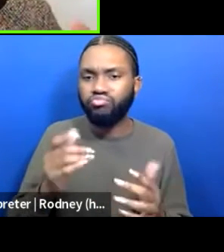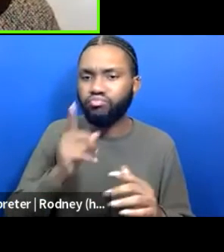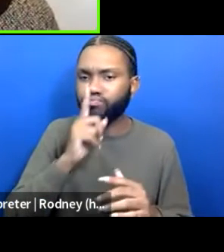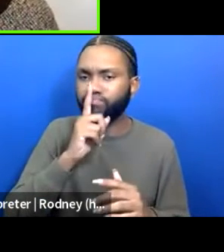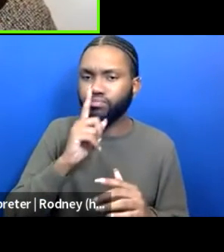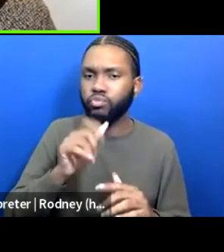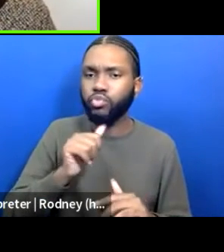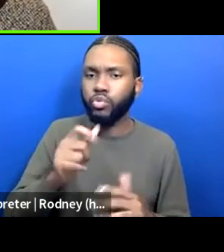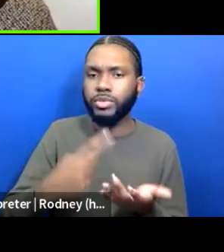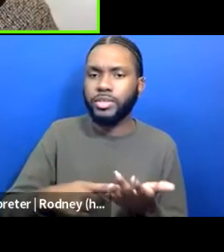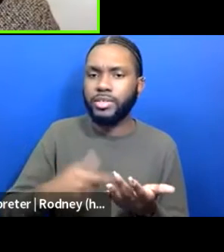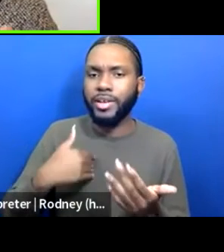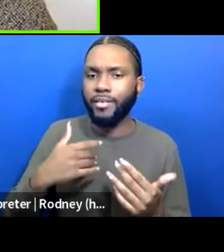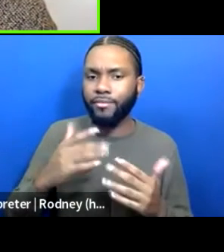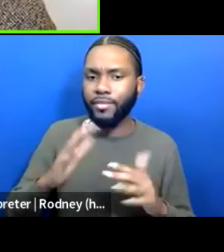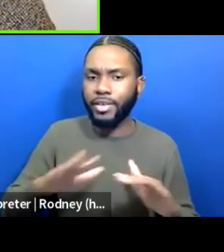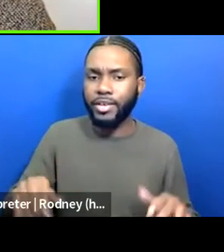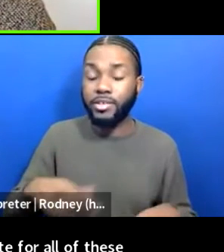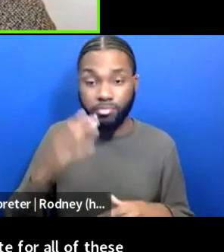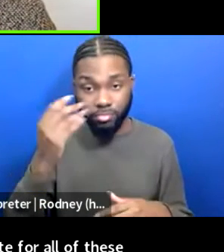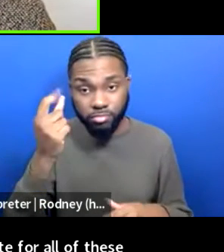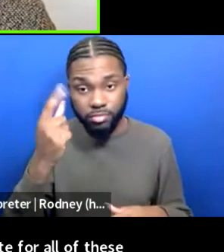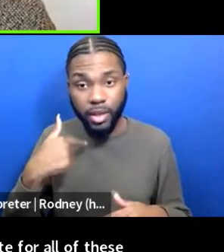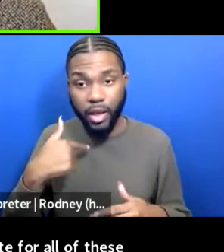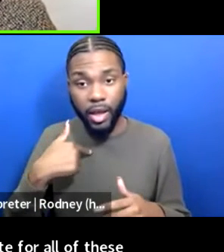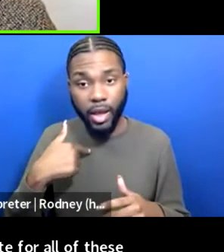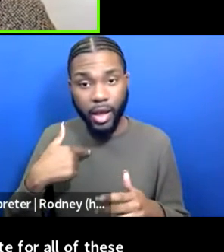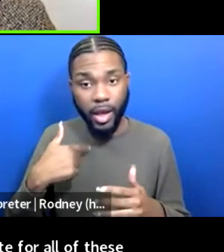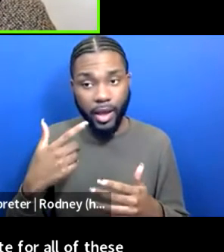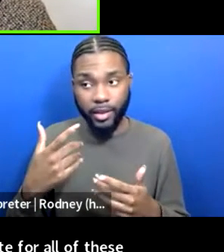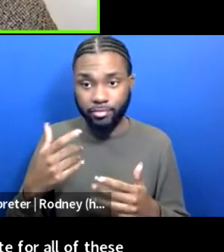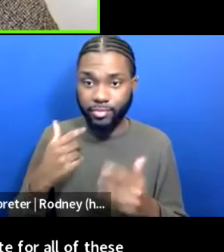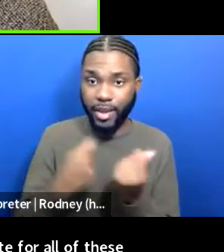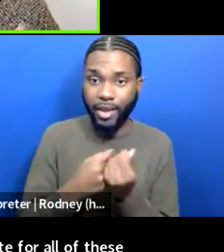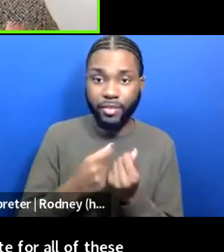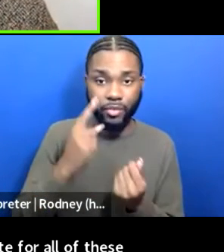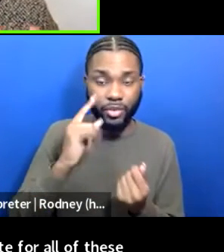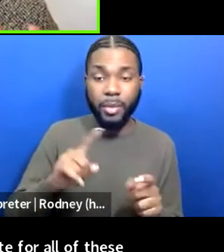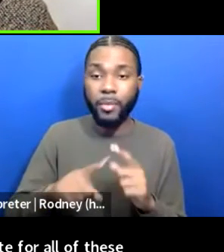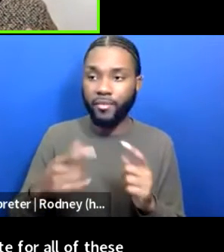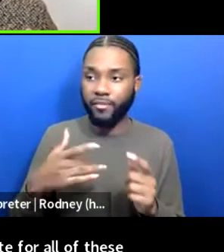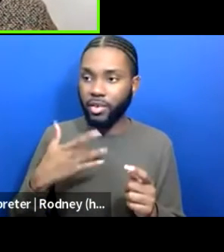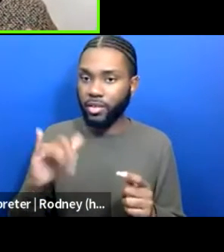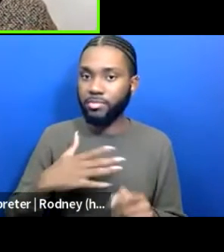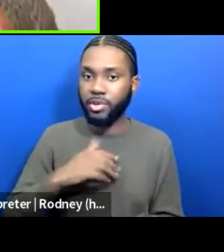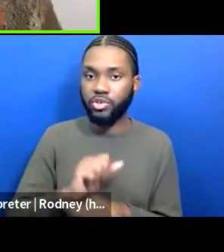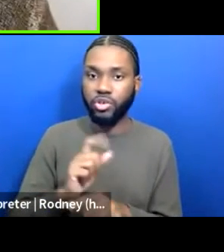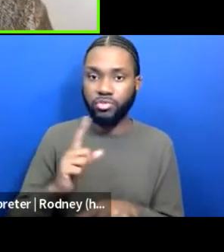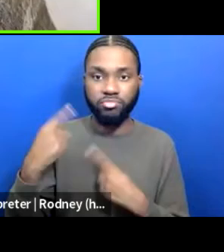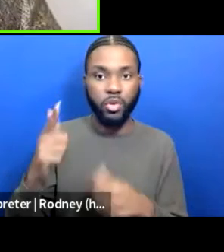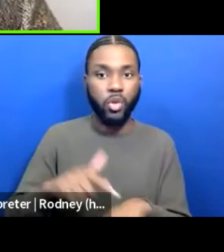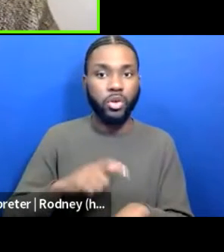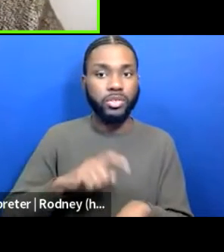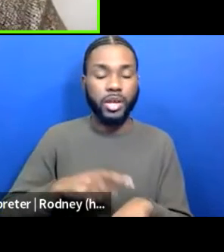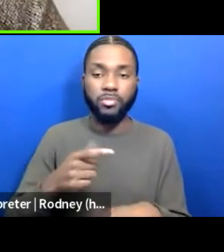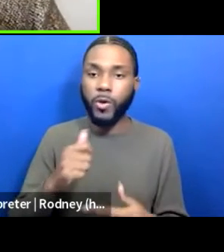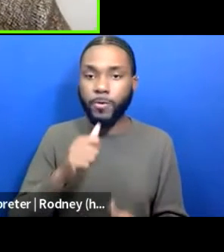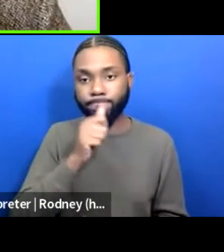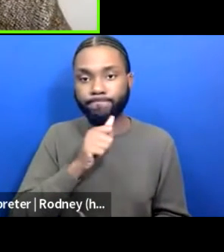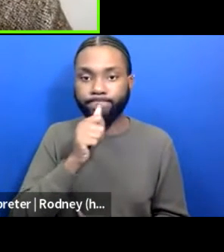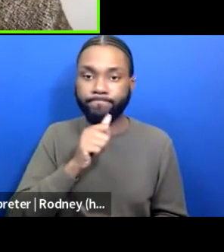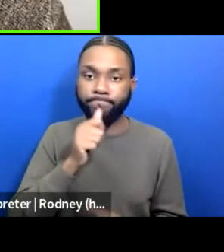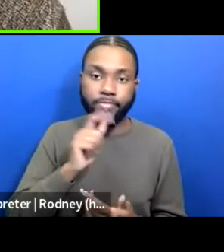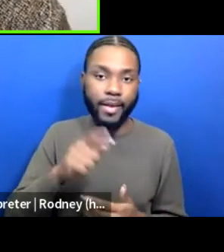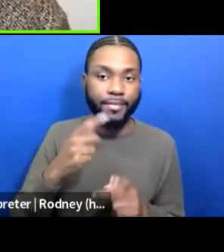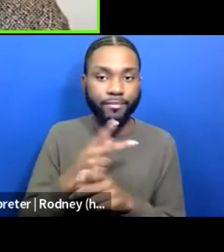even as I advocate for all of these things, I've inherited this idea that it's my job where I had for a long time to just like suck it up, figure it out,